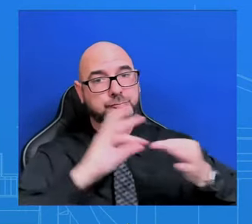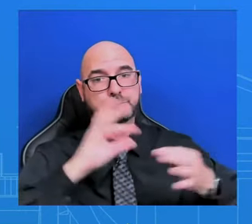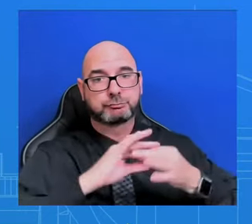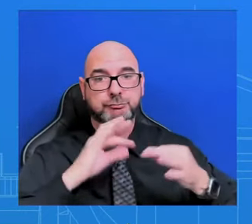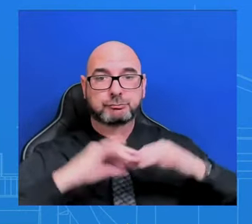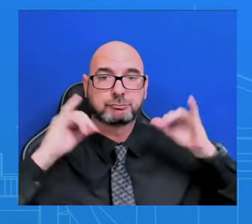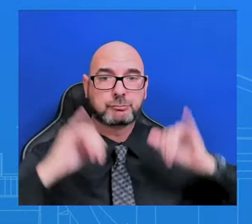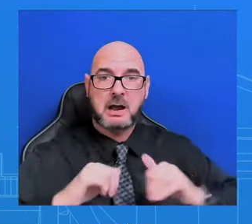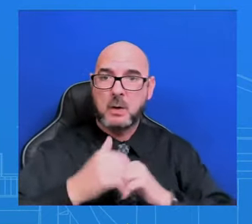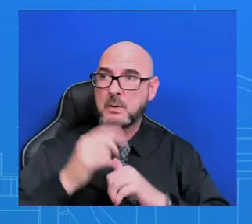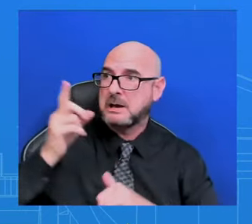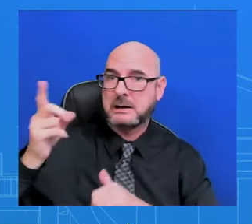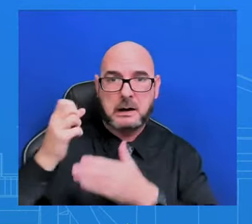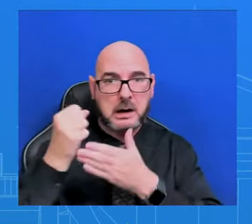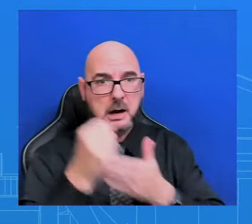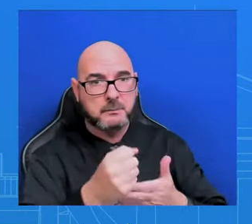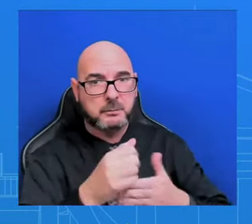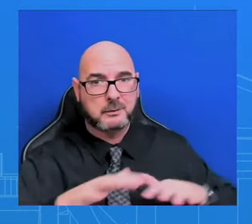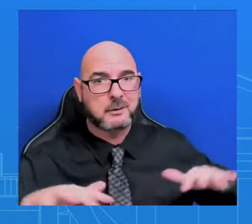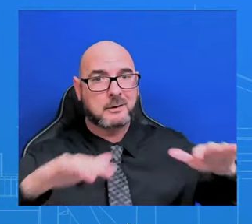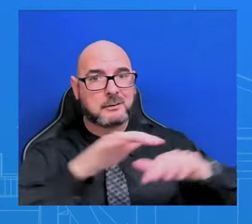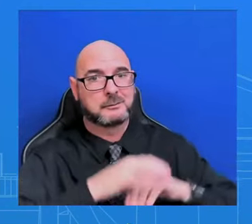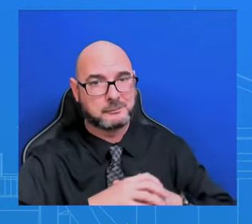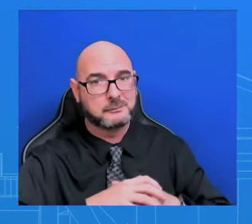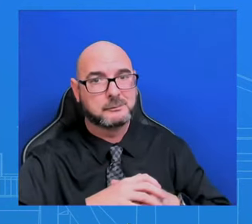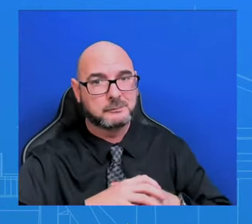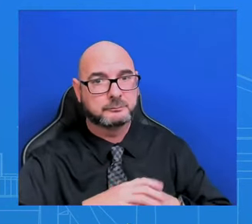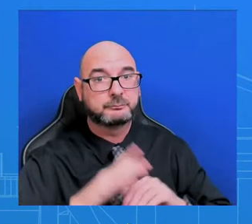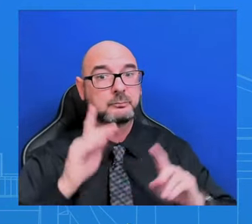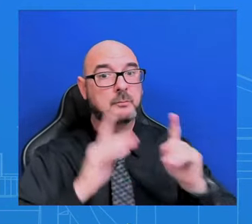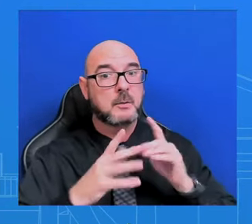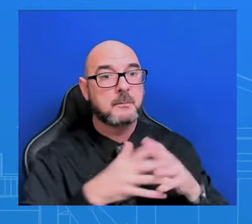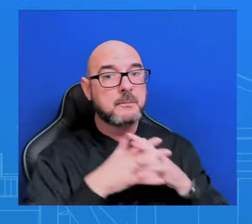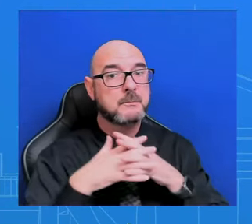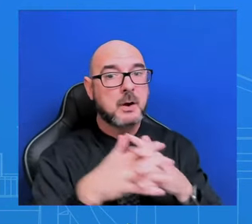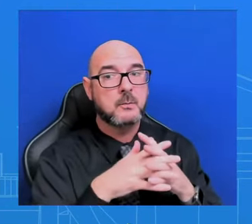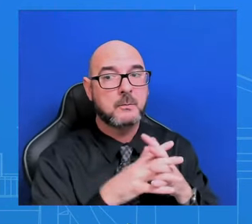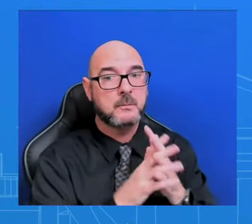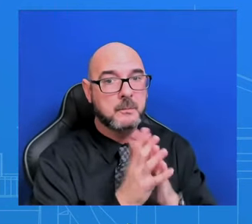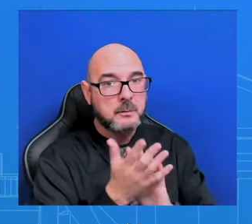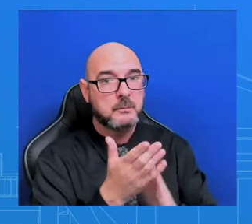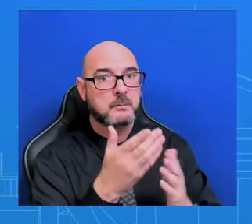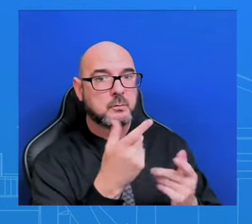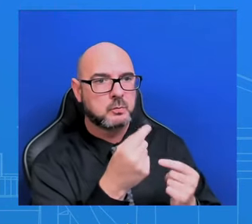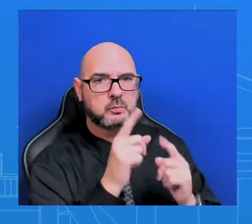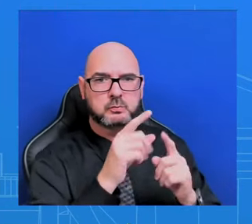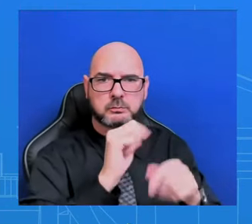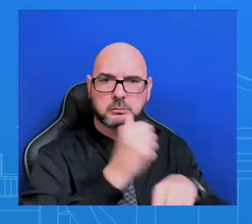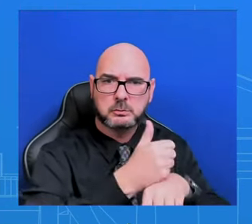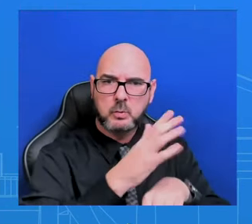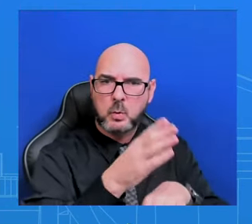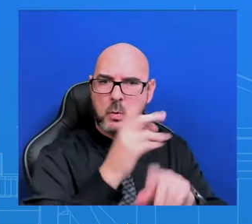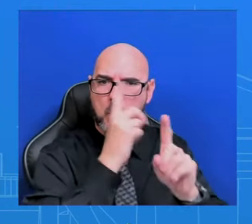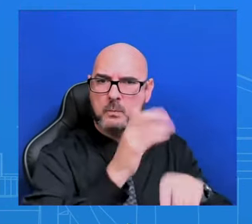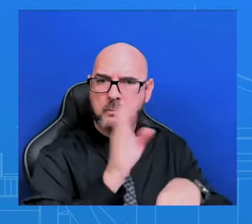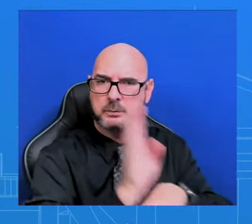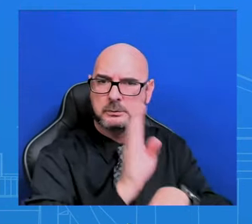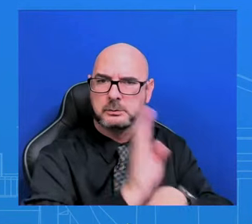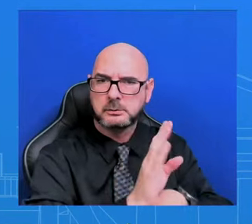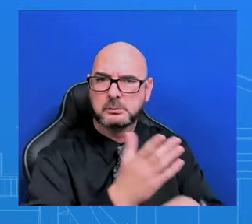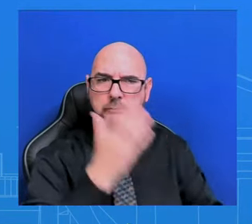address Americans at their home, right, where he's been able to go to a business and talk to folks at a